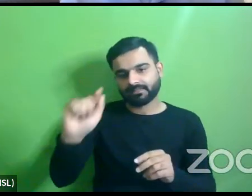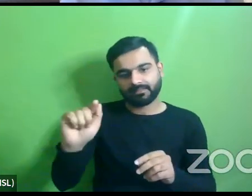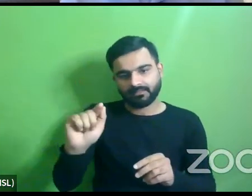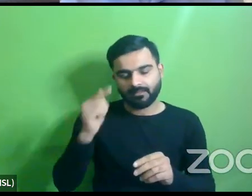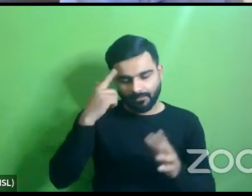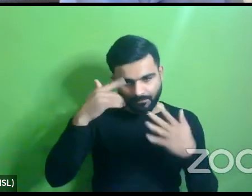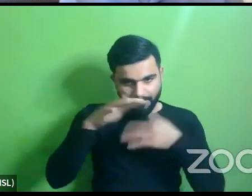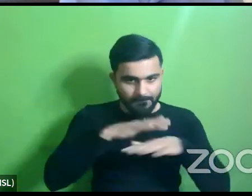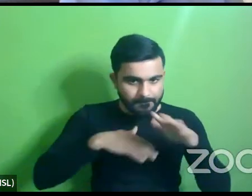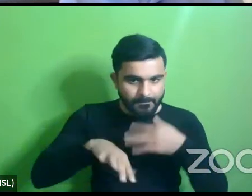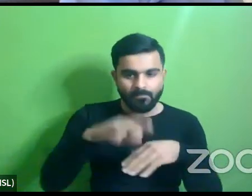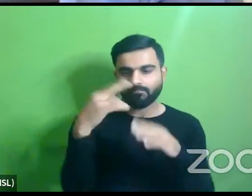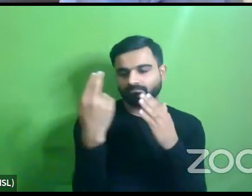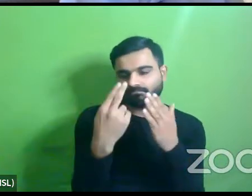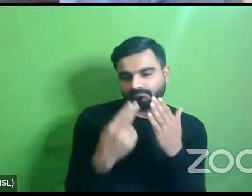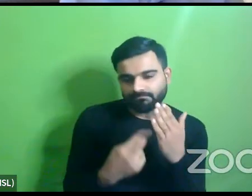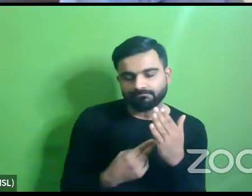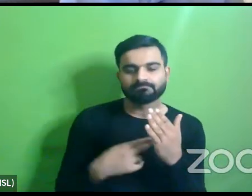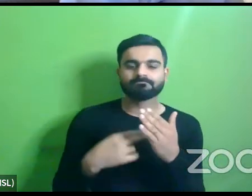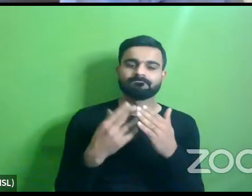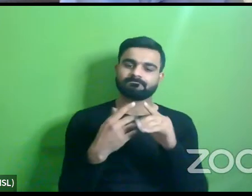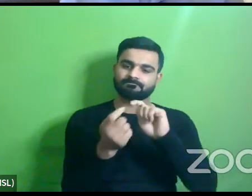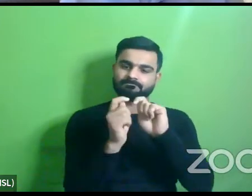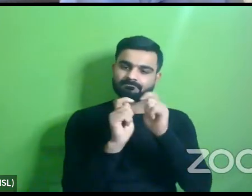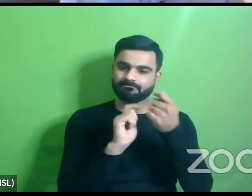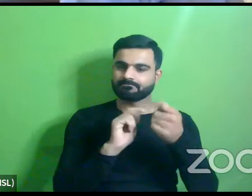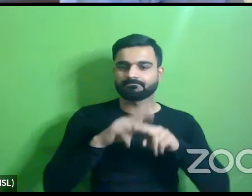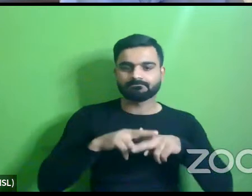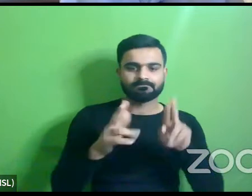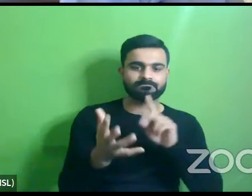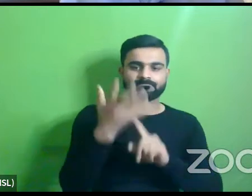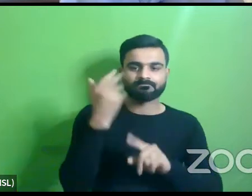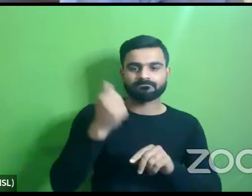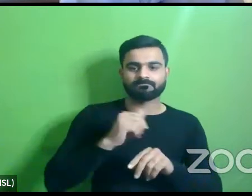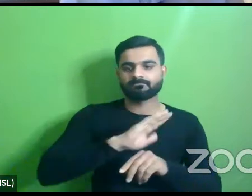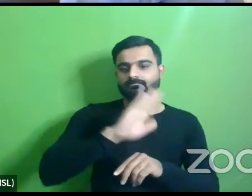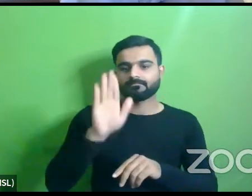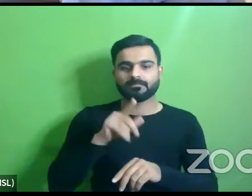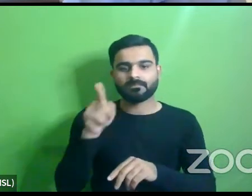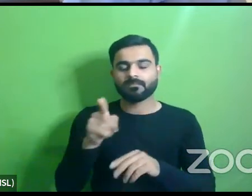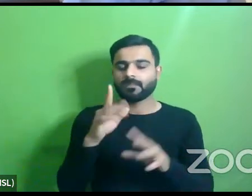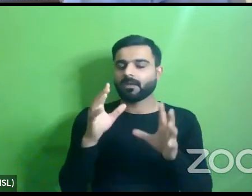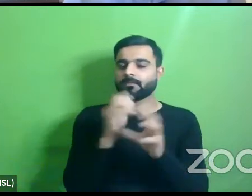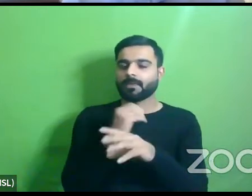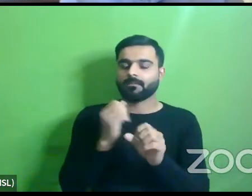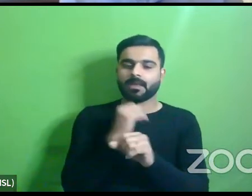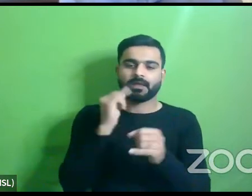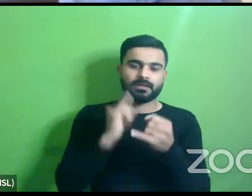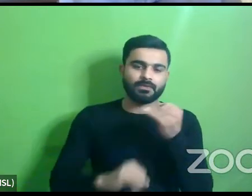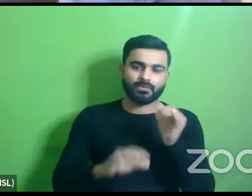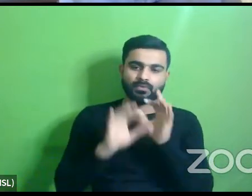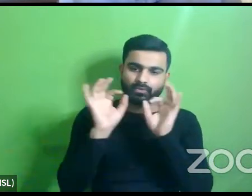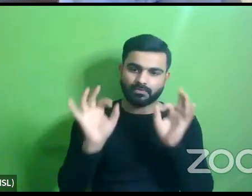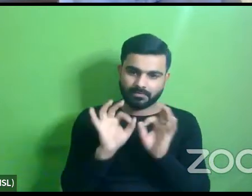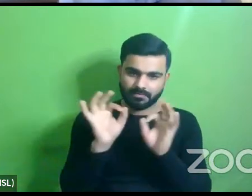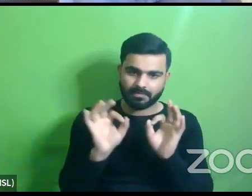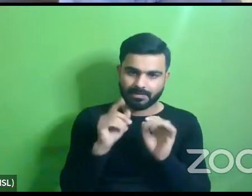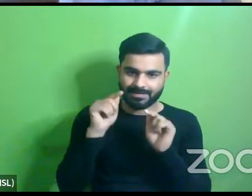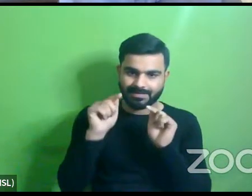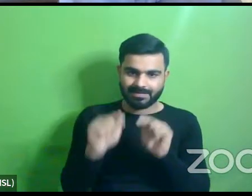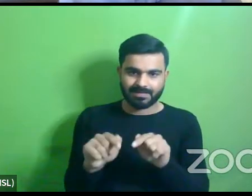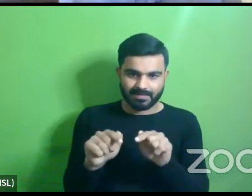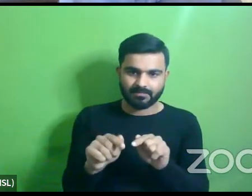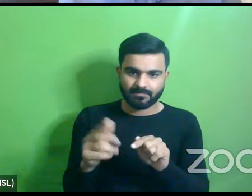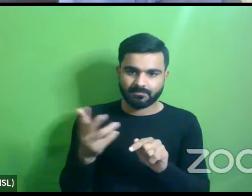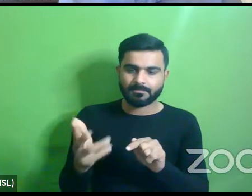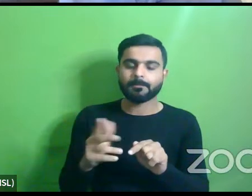plans and the designs and the implementation has been finalized so that there are no uh gaps left out now uh here to you know